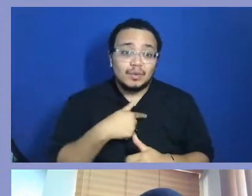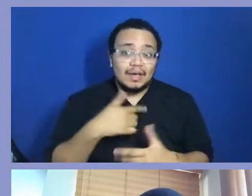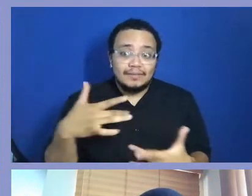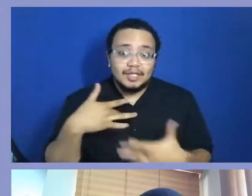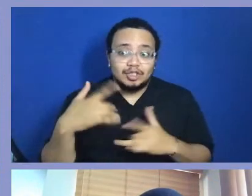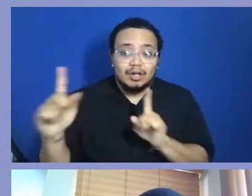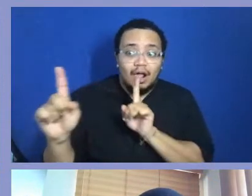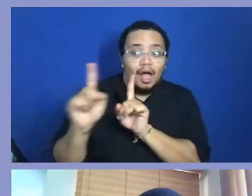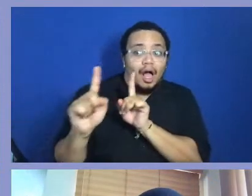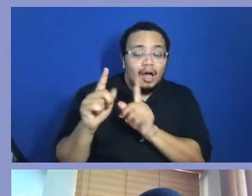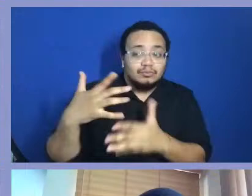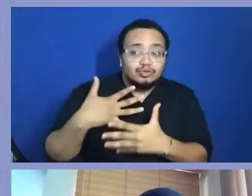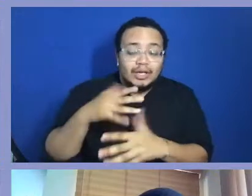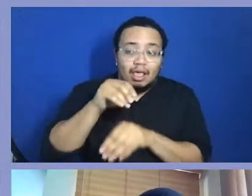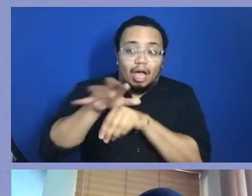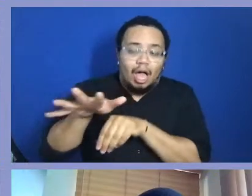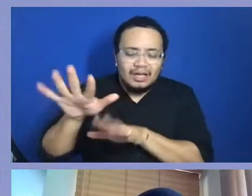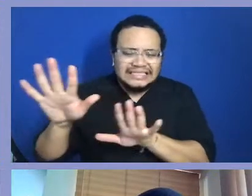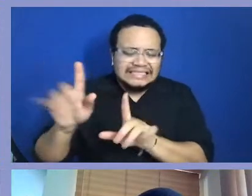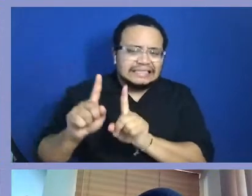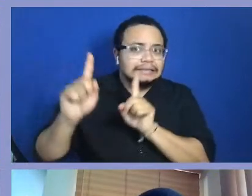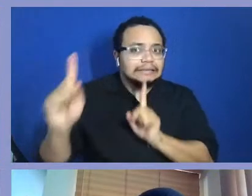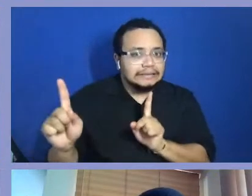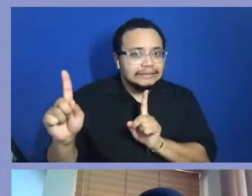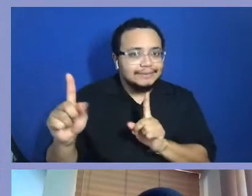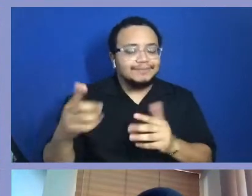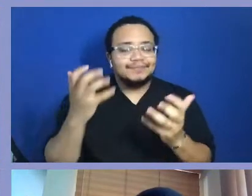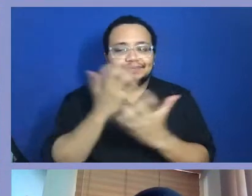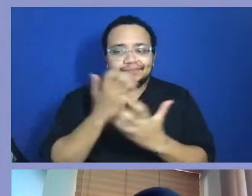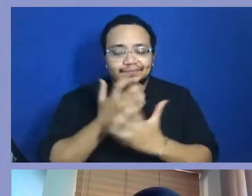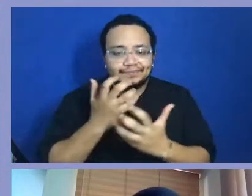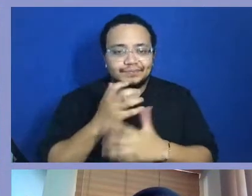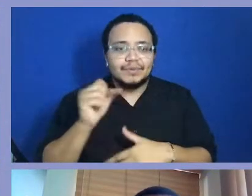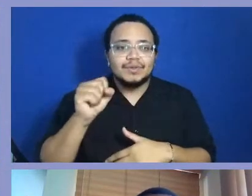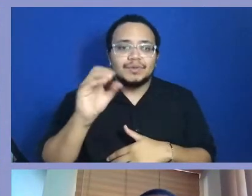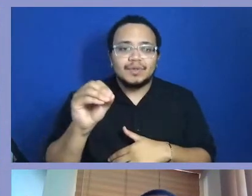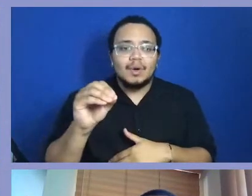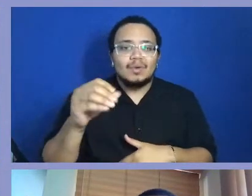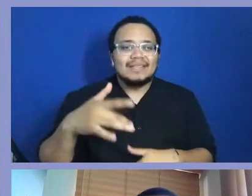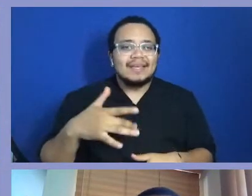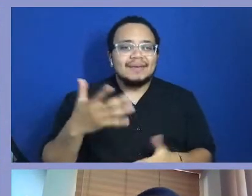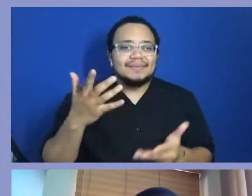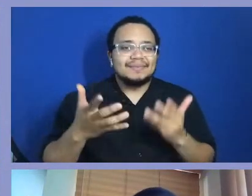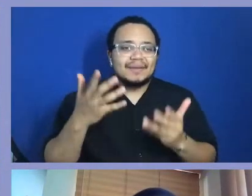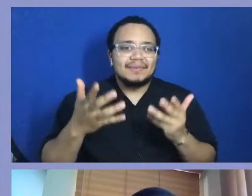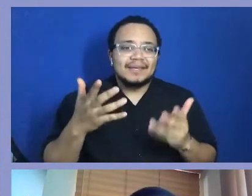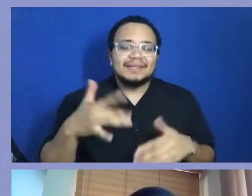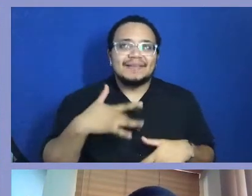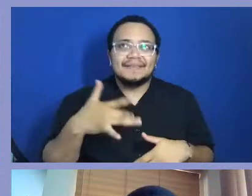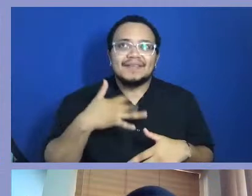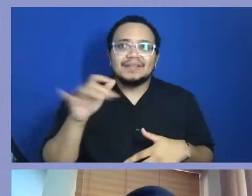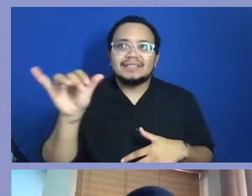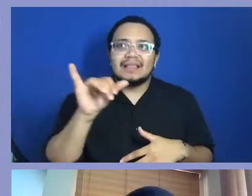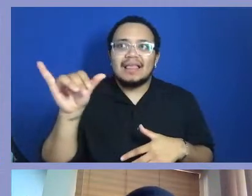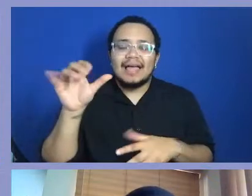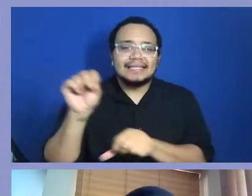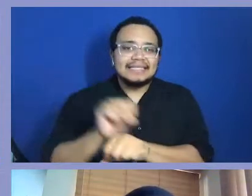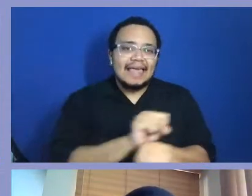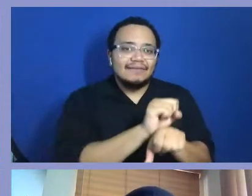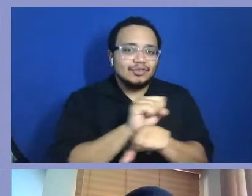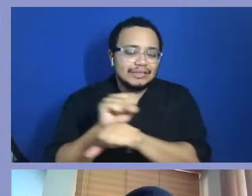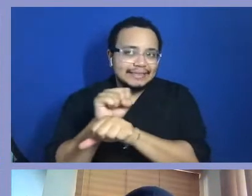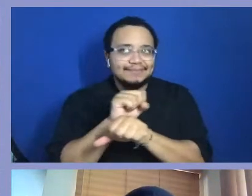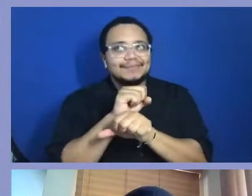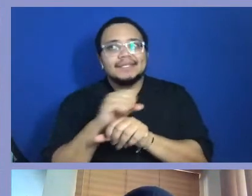more adversarial issues. It is slavery in a lot of different ways that aren't good. The